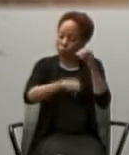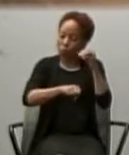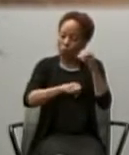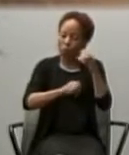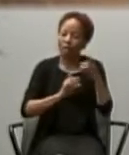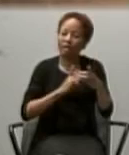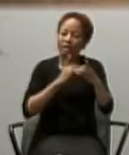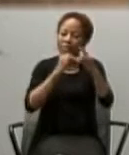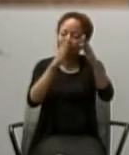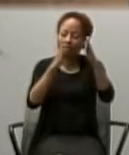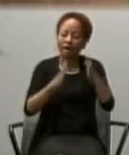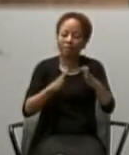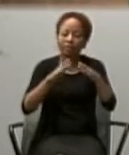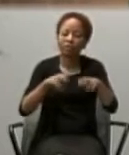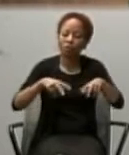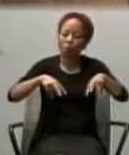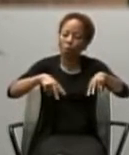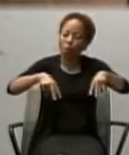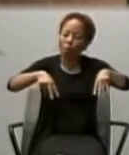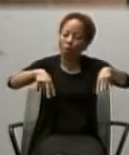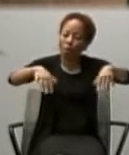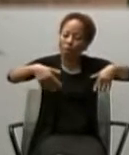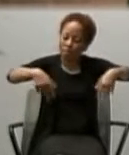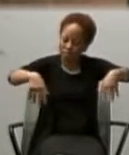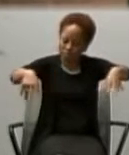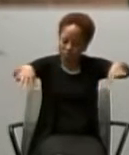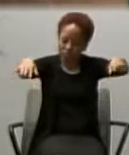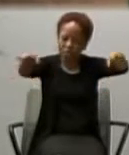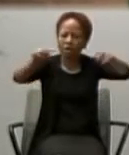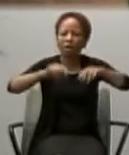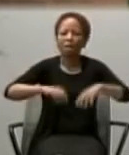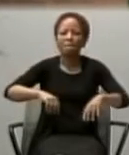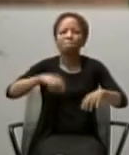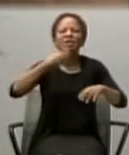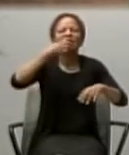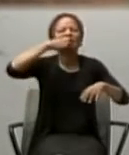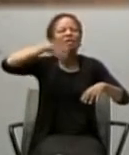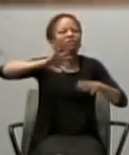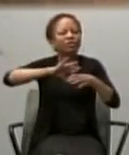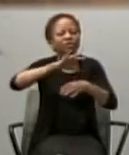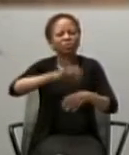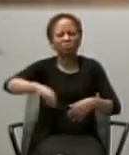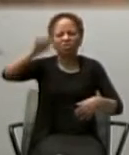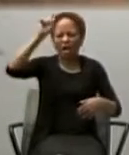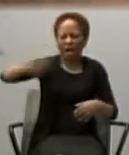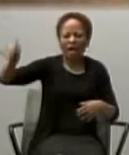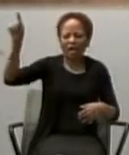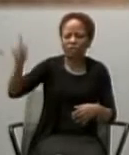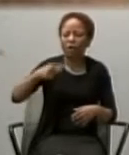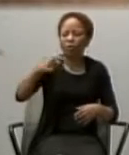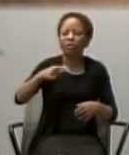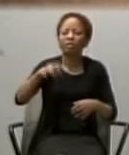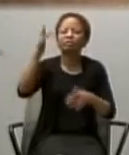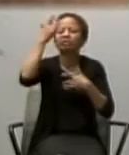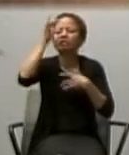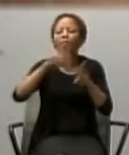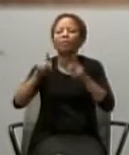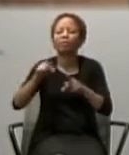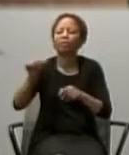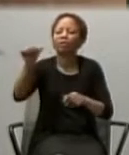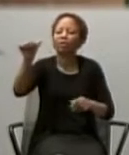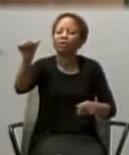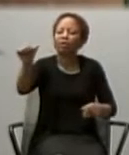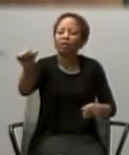preach repentance, and they cast out many devils, and anointed many sick people with oil, and